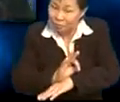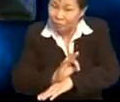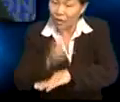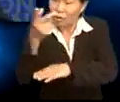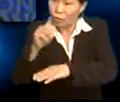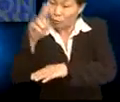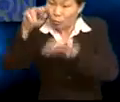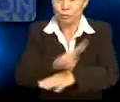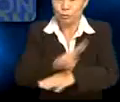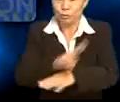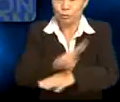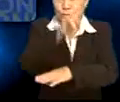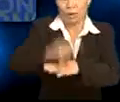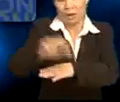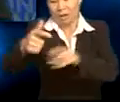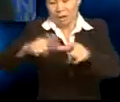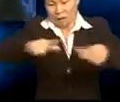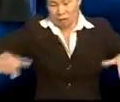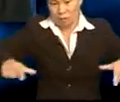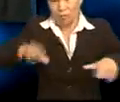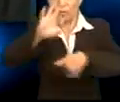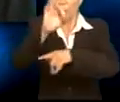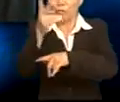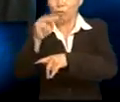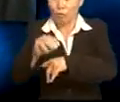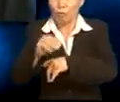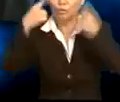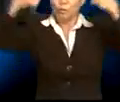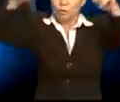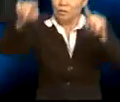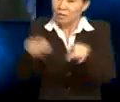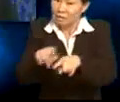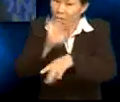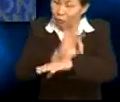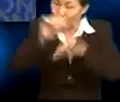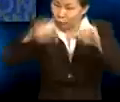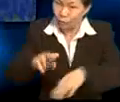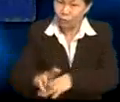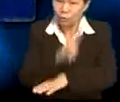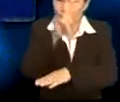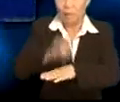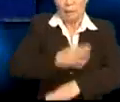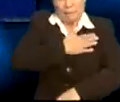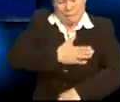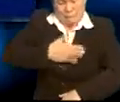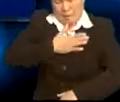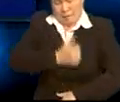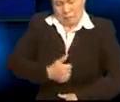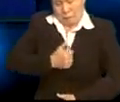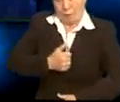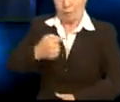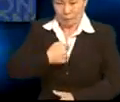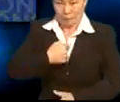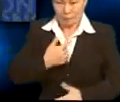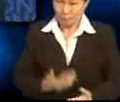Well, Ramu could have also used another language form to achieve the same function. He could have used the words, please forgive